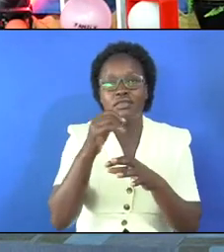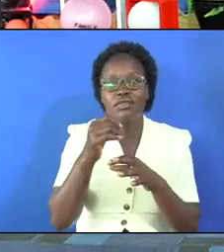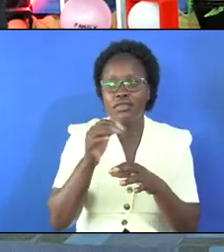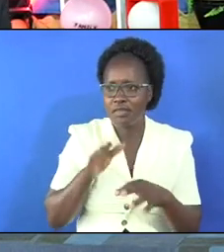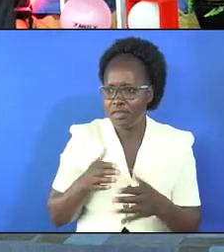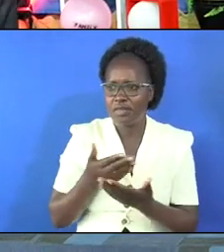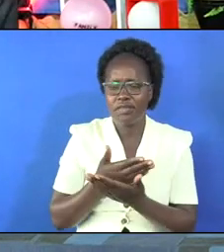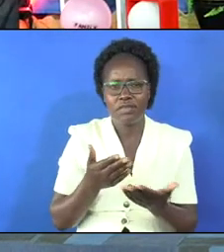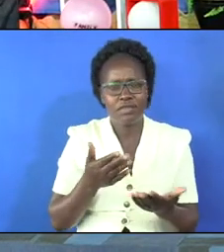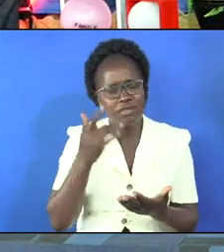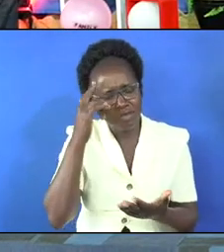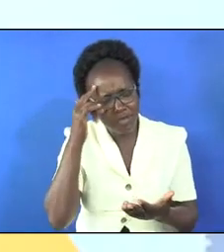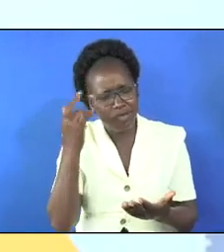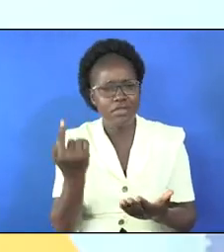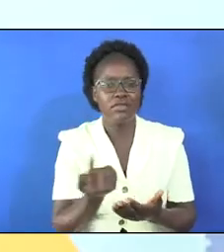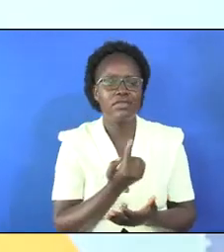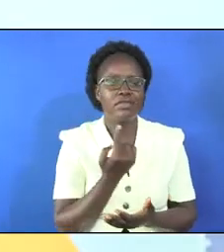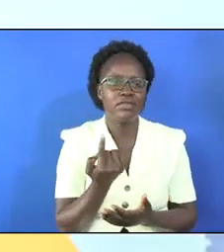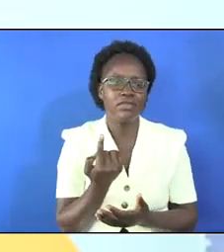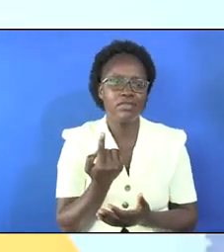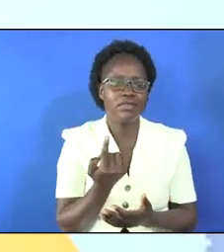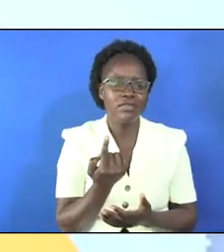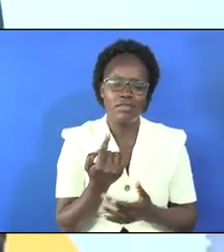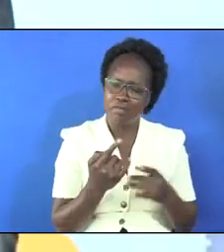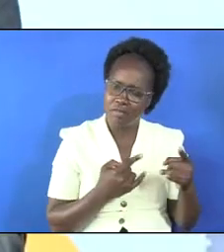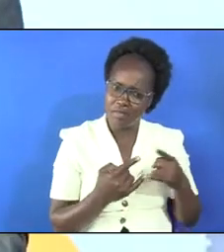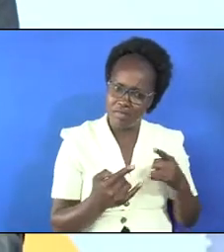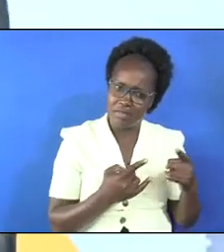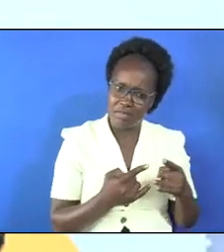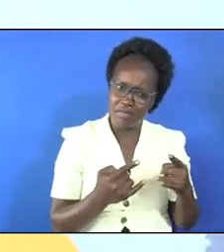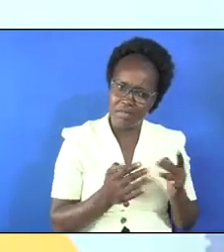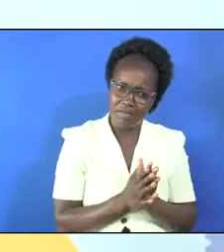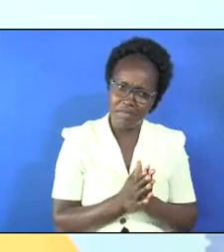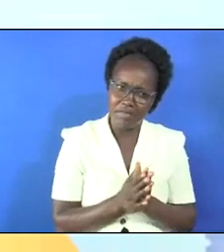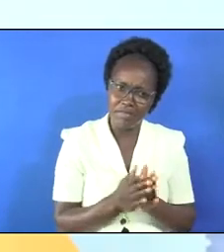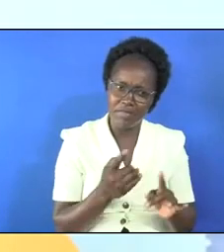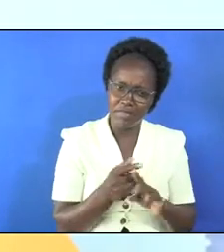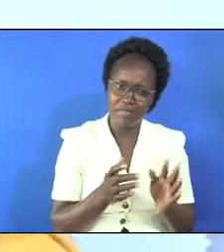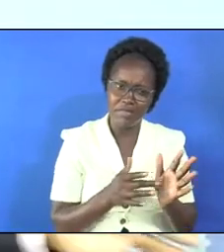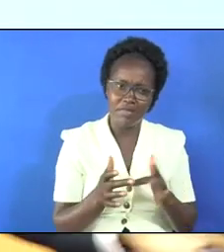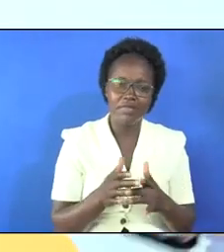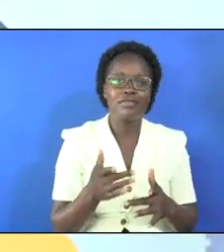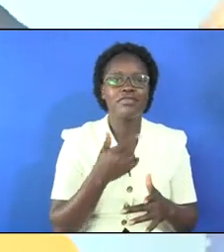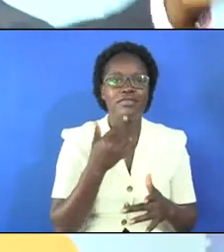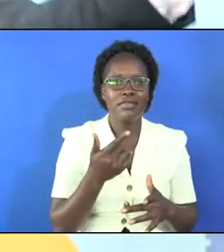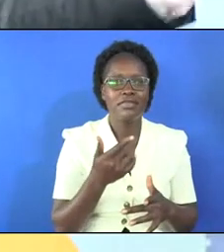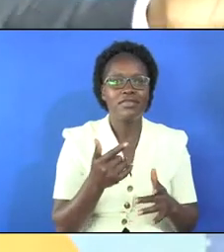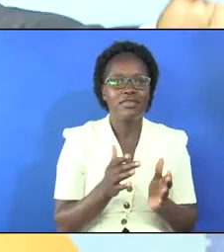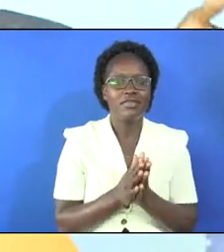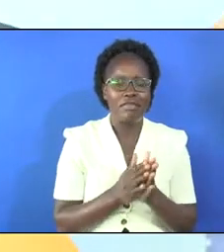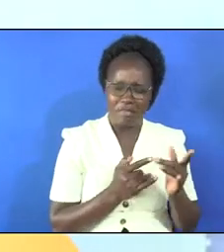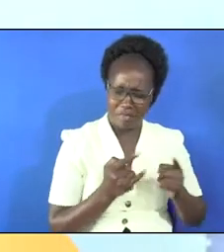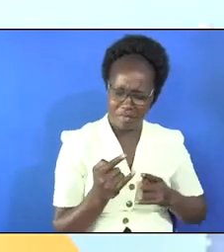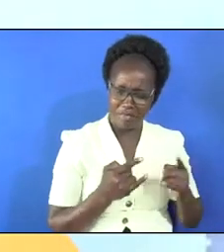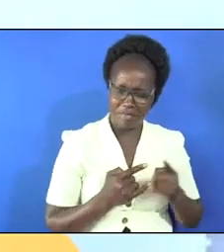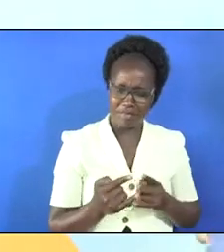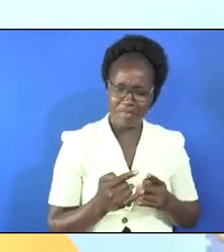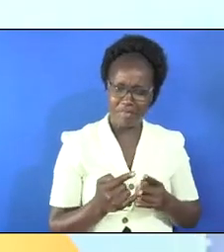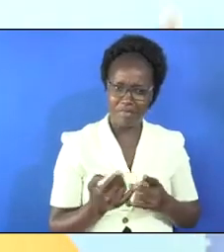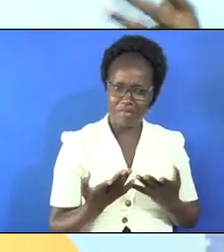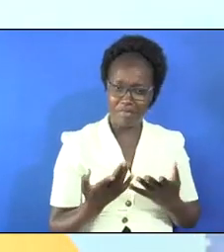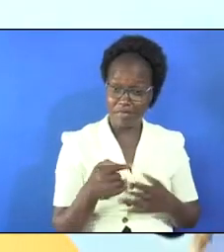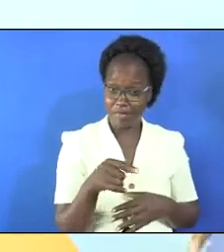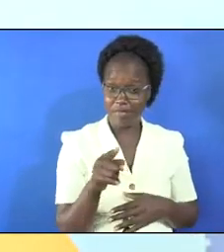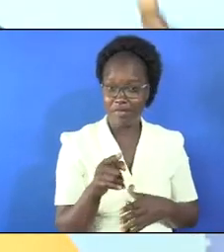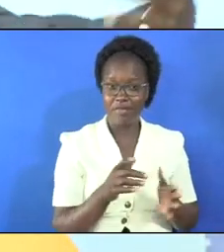these women thought that they were alone and they were struggling with themselves but the bible is saying that as they were struggling for with